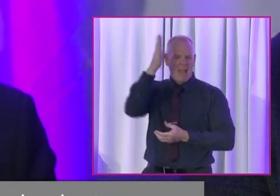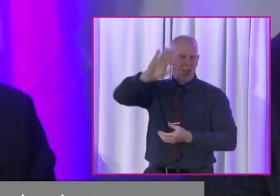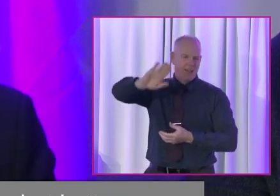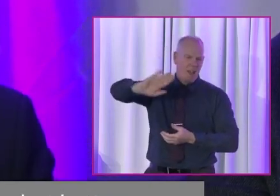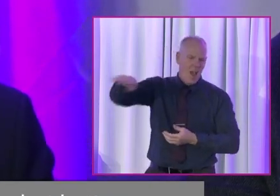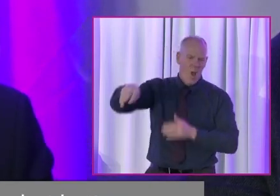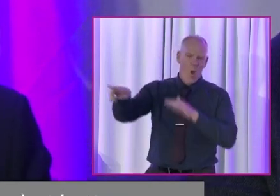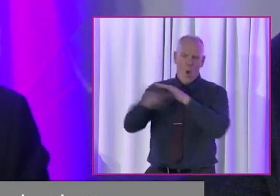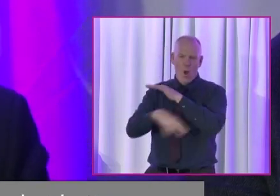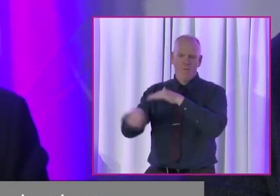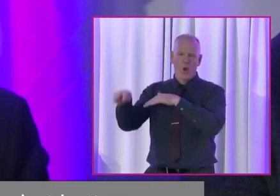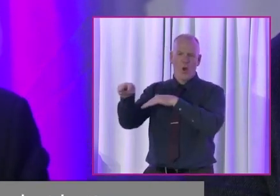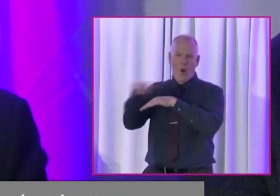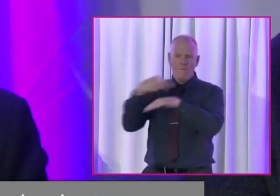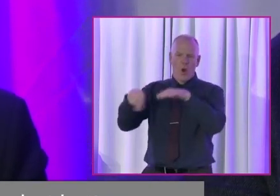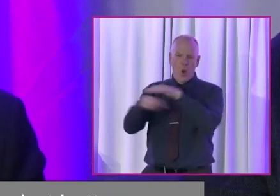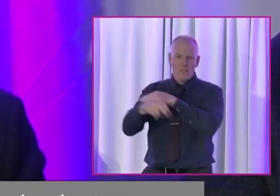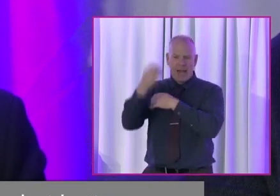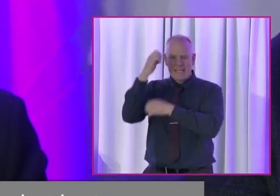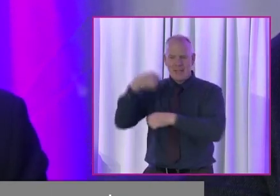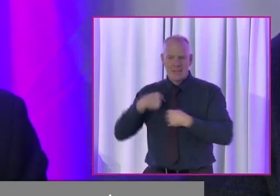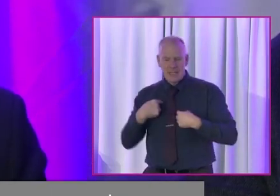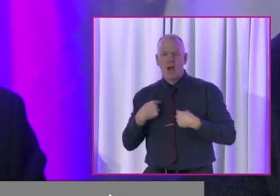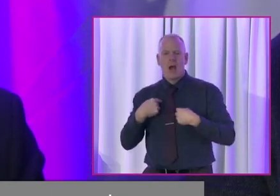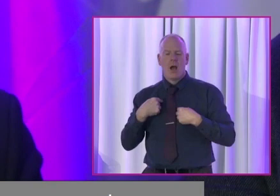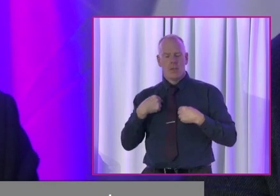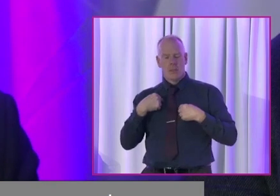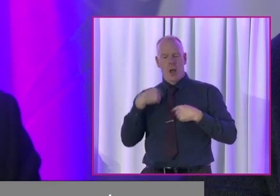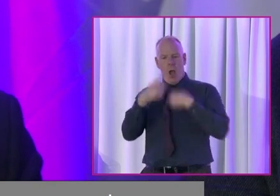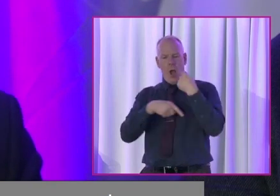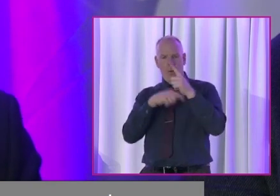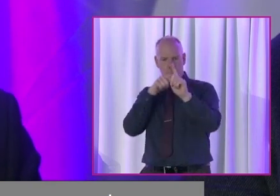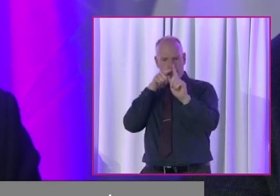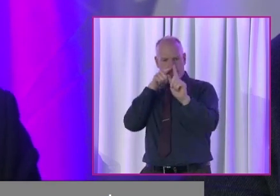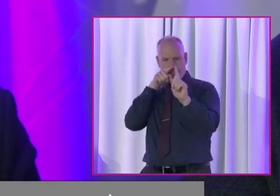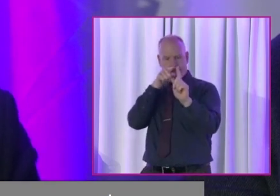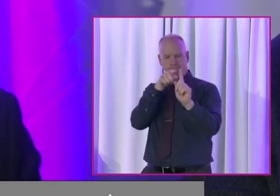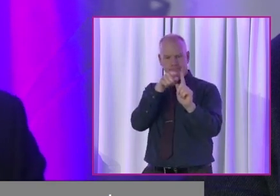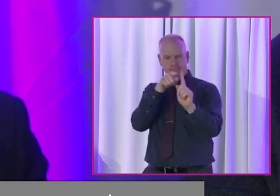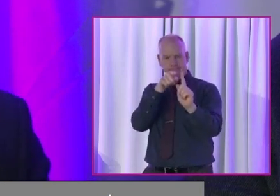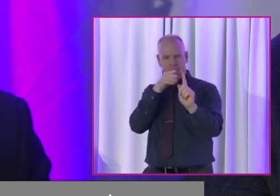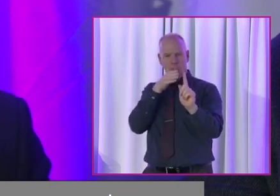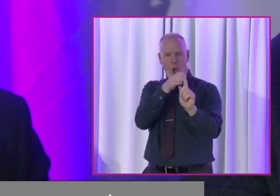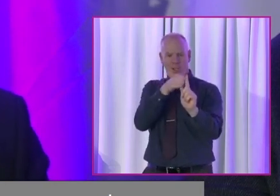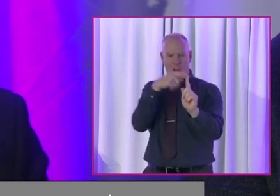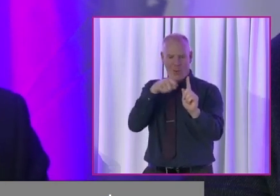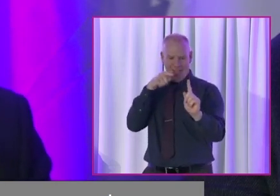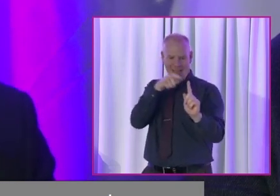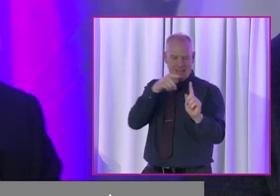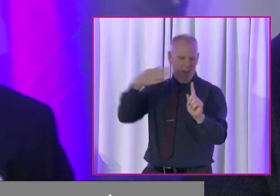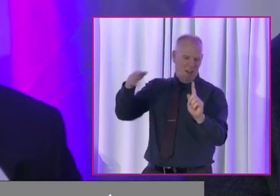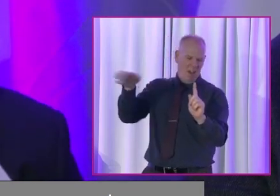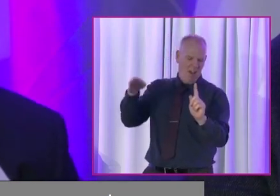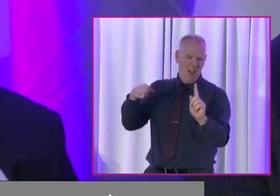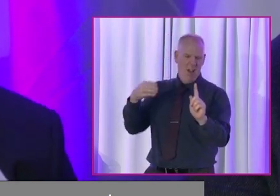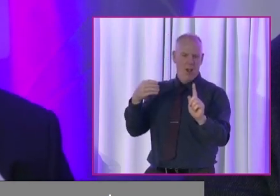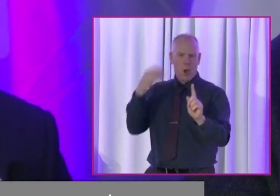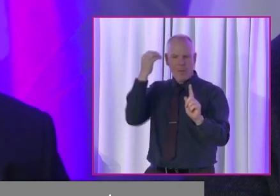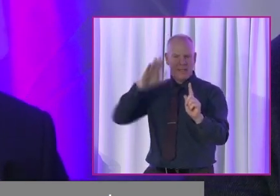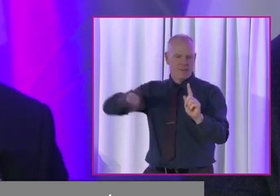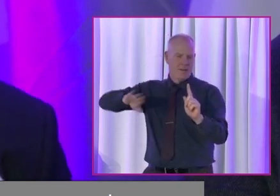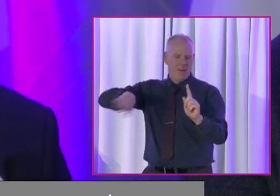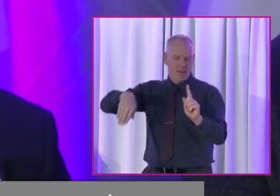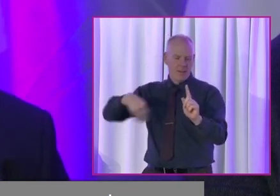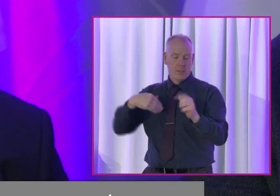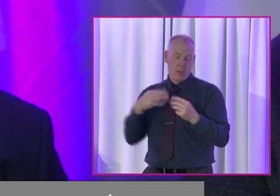above or below and just keep your eye on what your mission is. That's what seems to